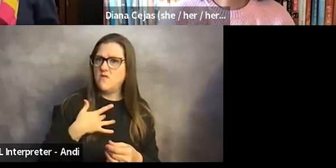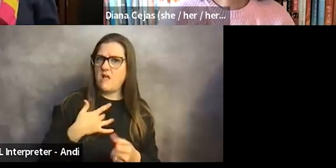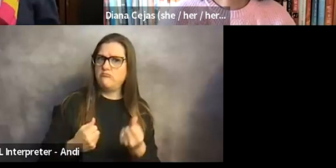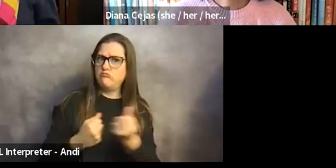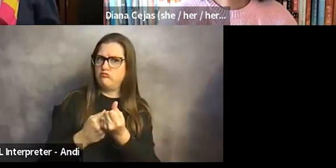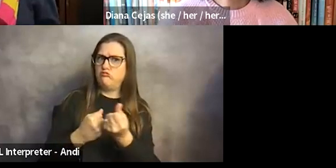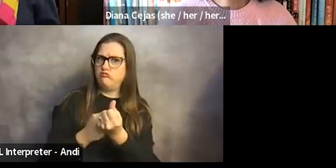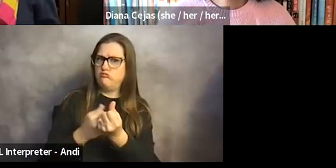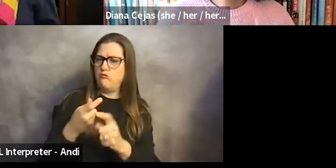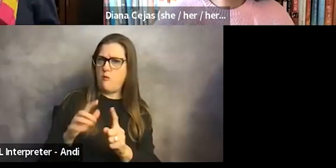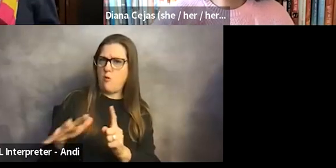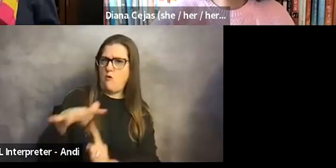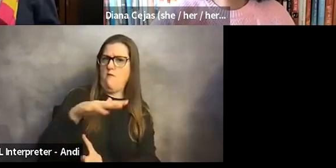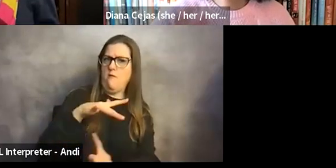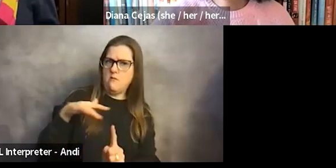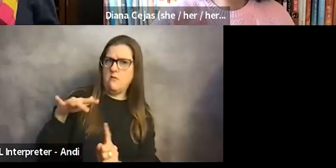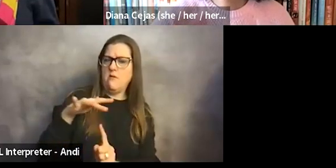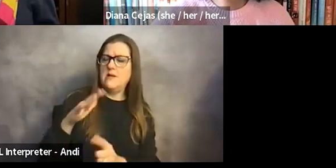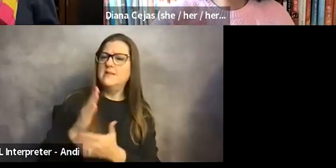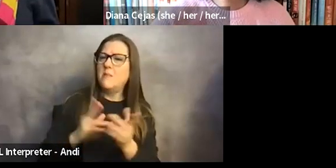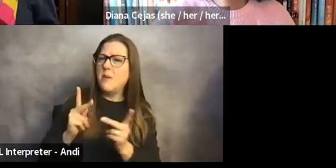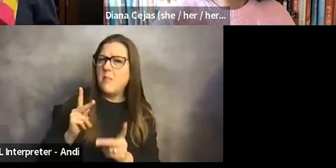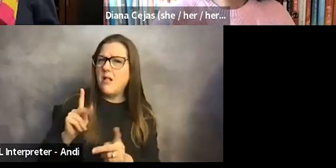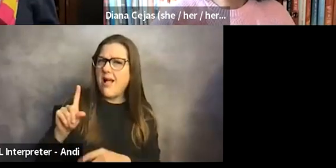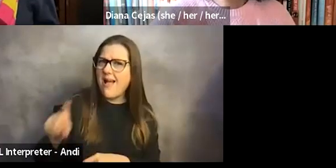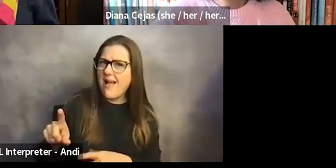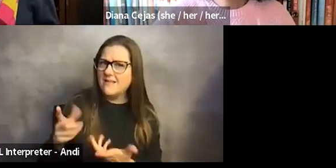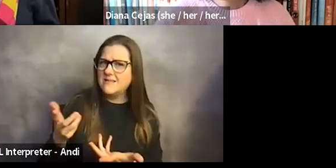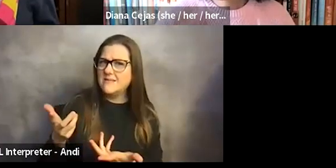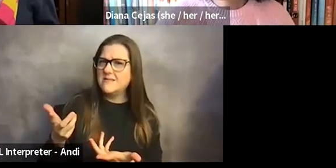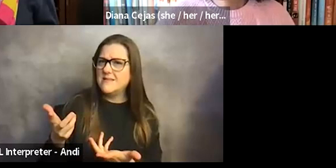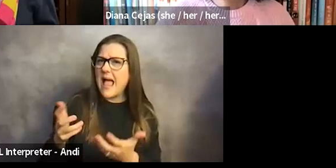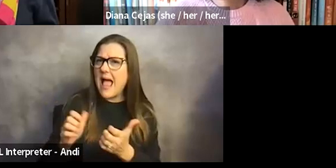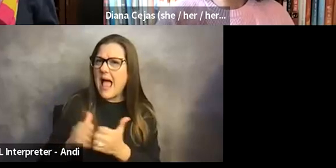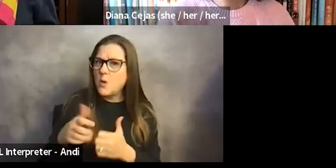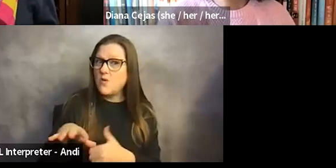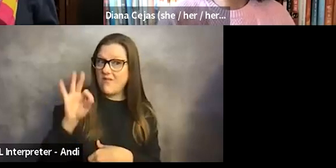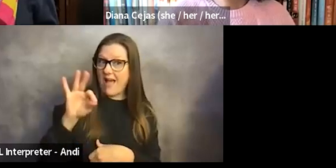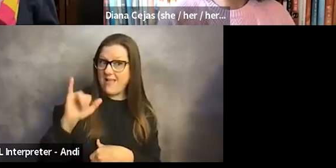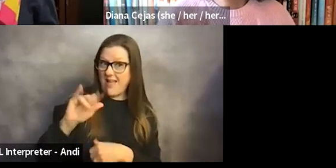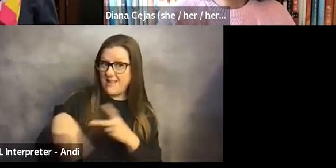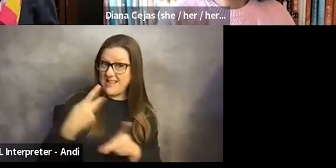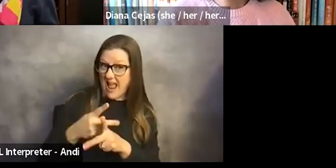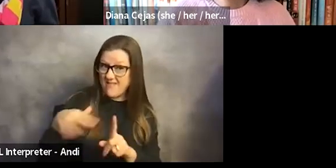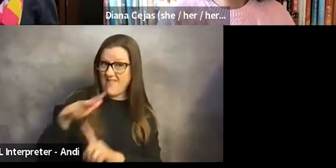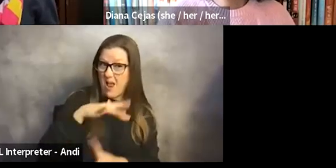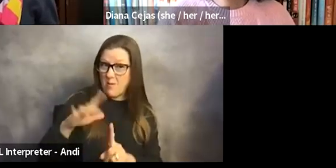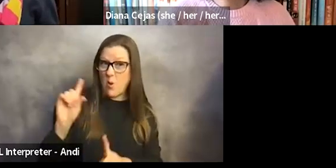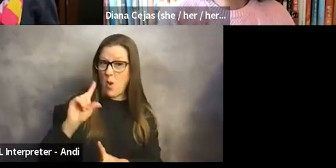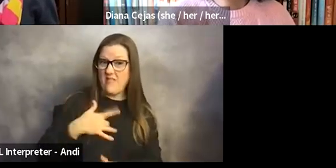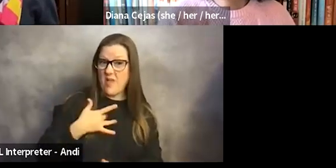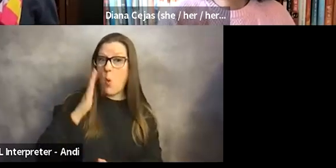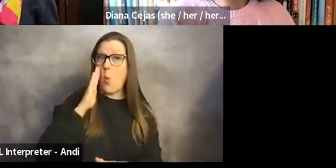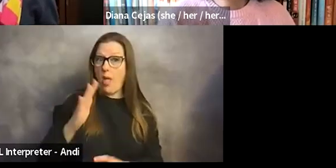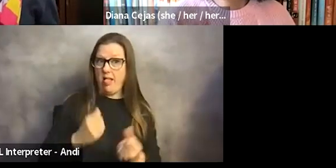environment. And so some people are asking, how do you find an environment where you think you will be supported without